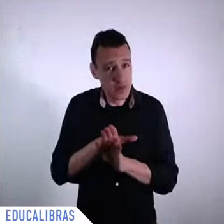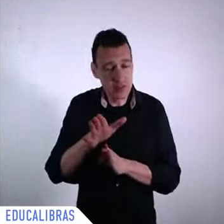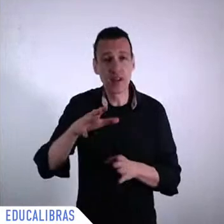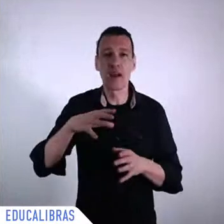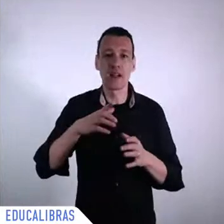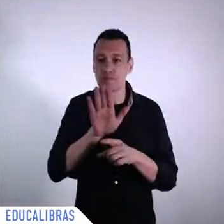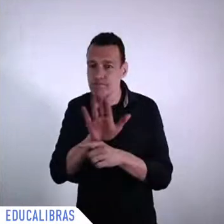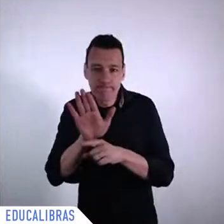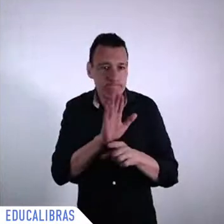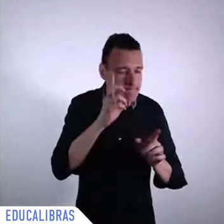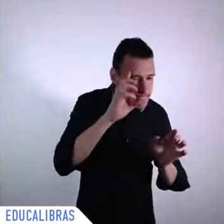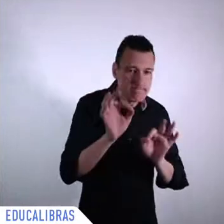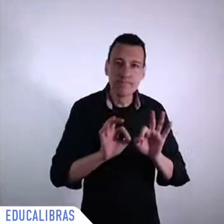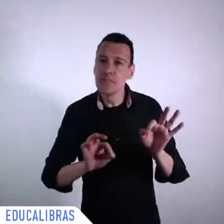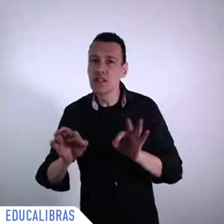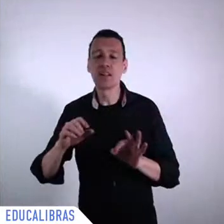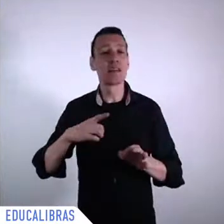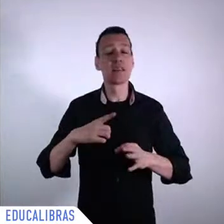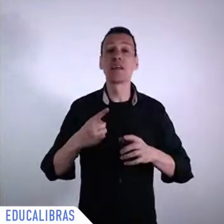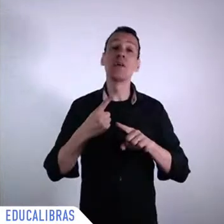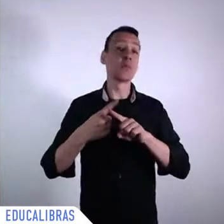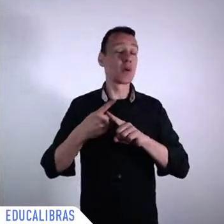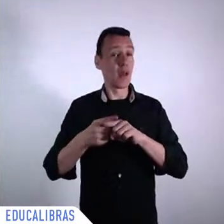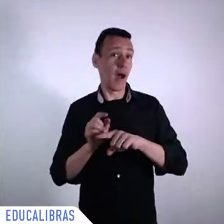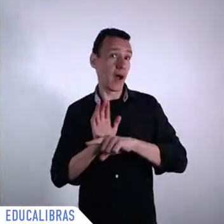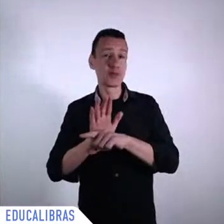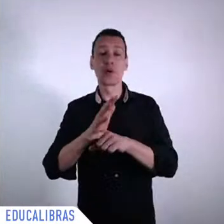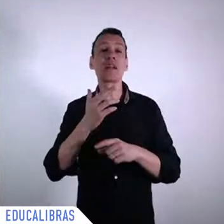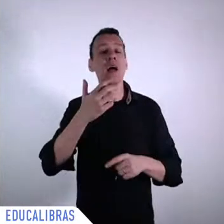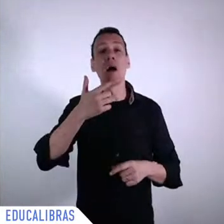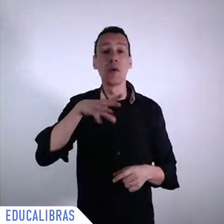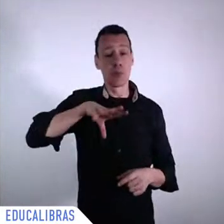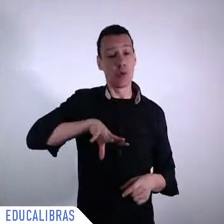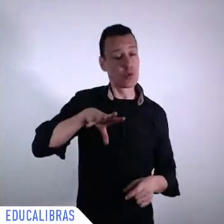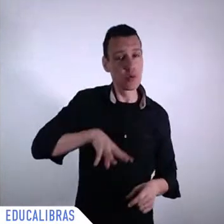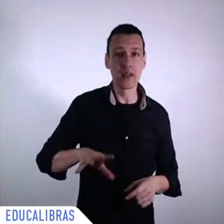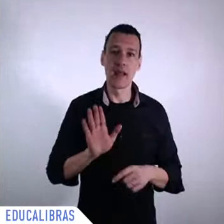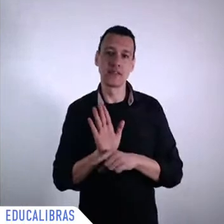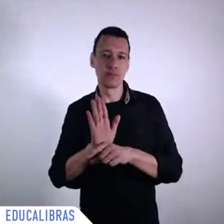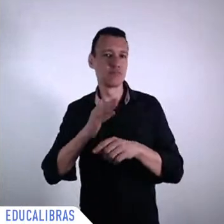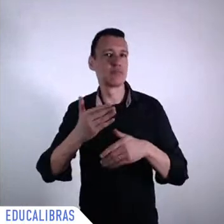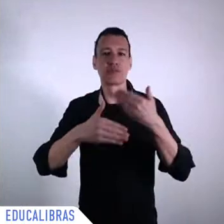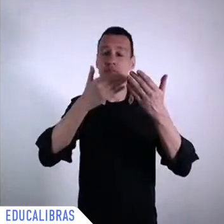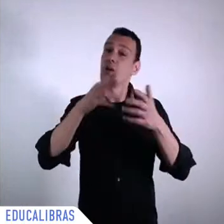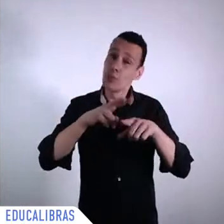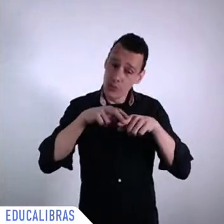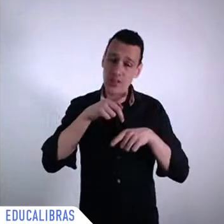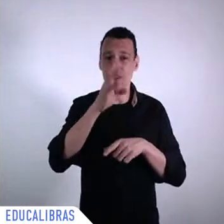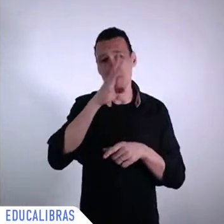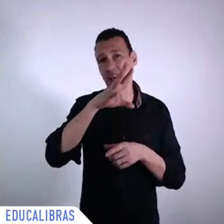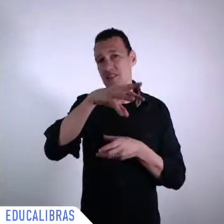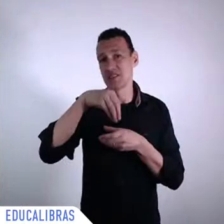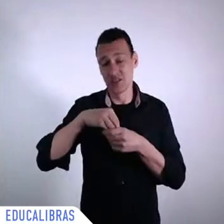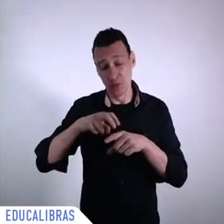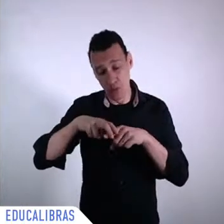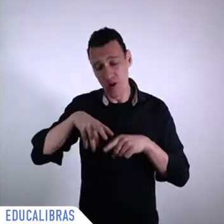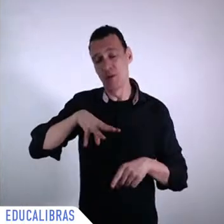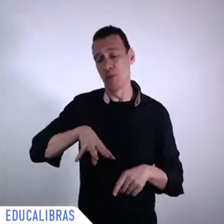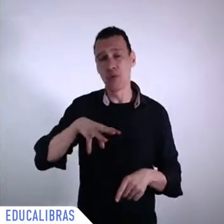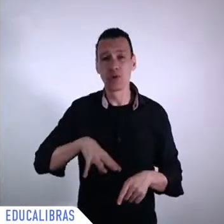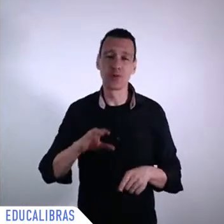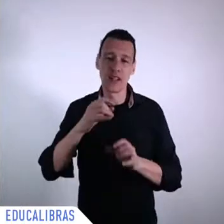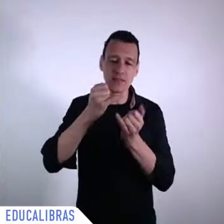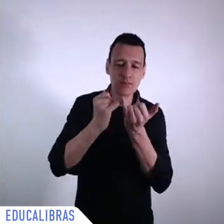presented in Brazil on a special occasion because I do believe that recognizing the value